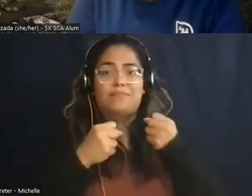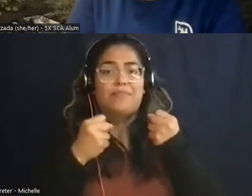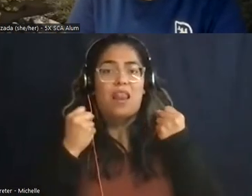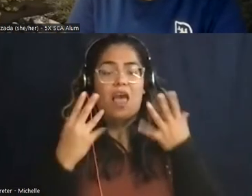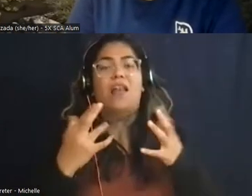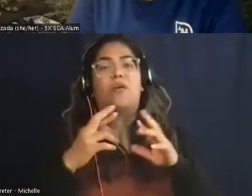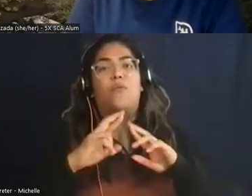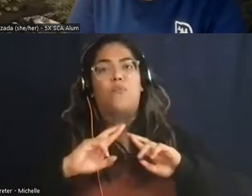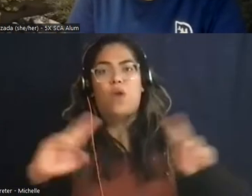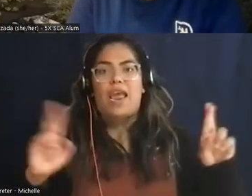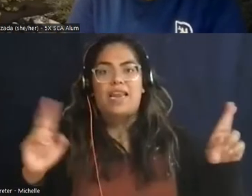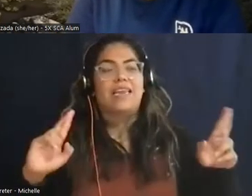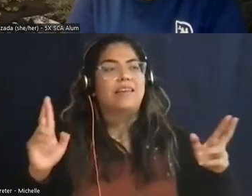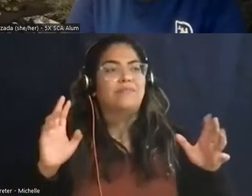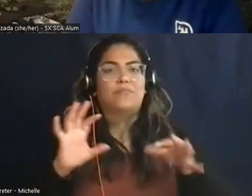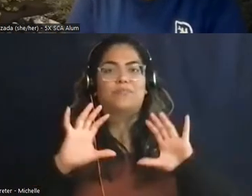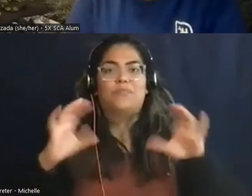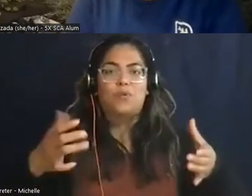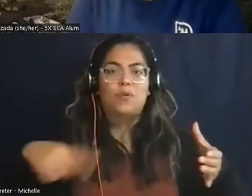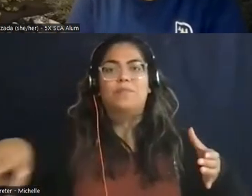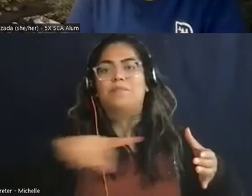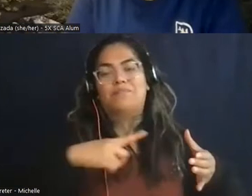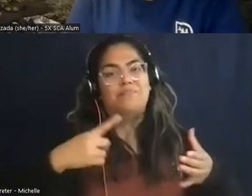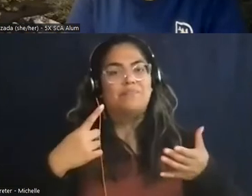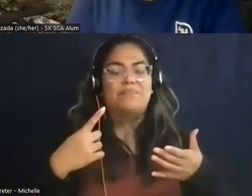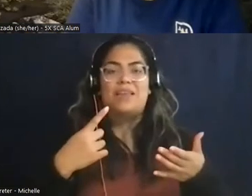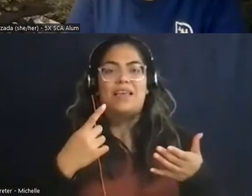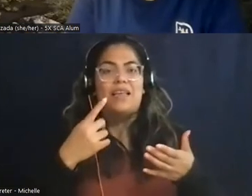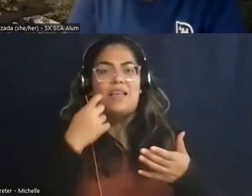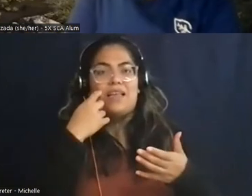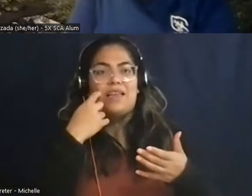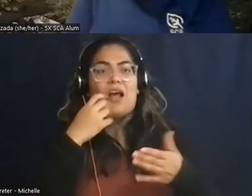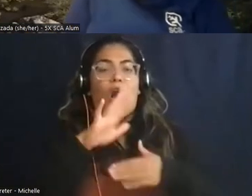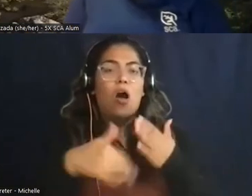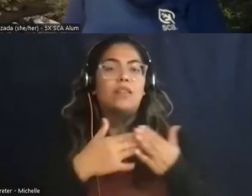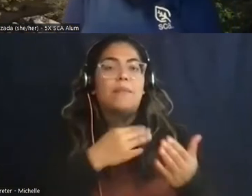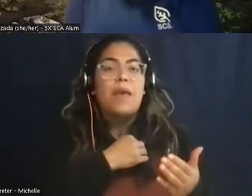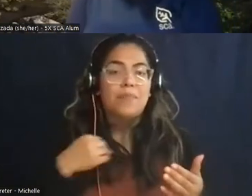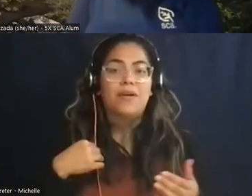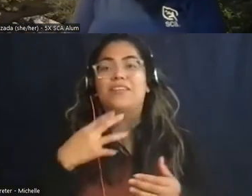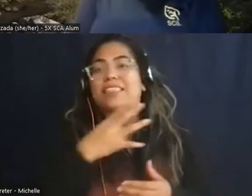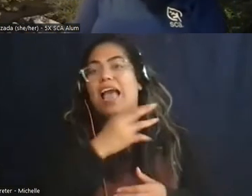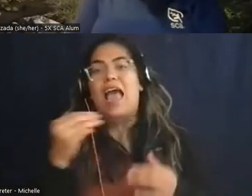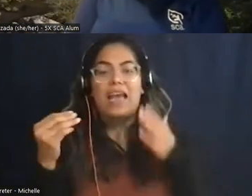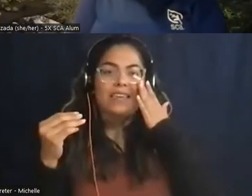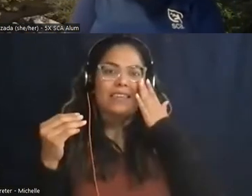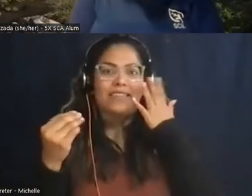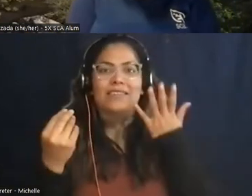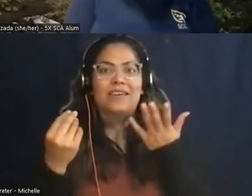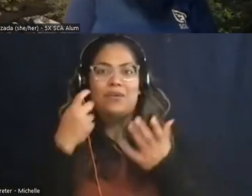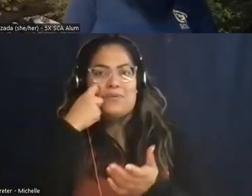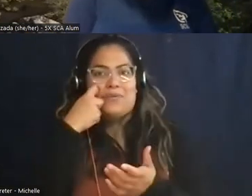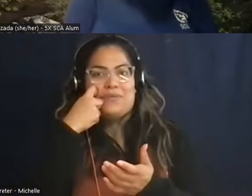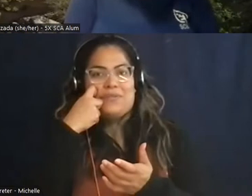our current members and our alumni to hop right into trisha if you wouldn't mind posting that link um we